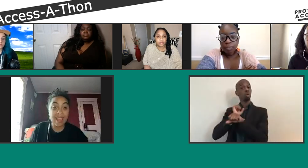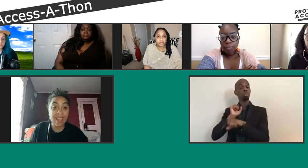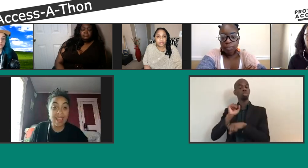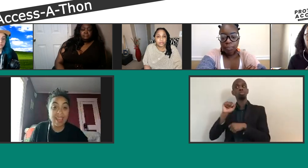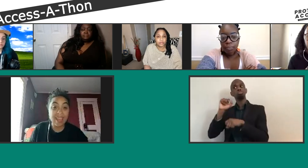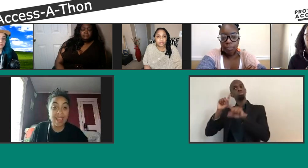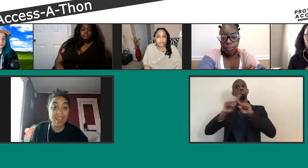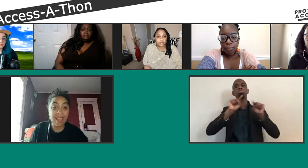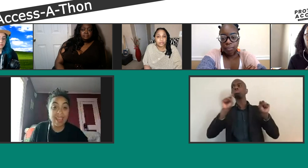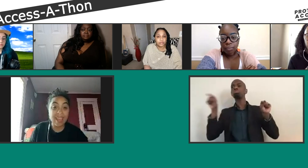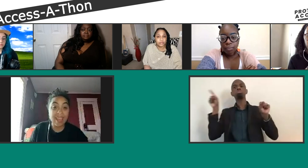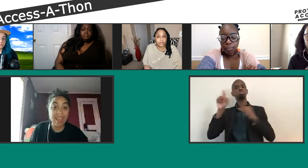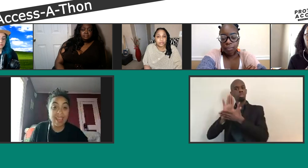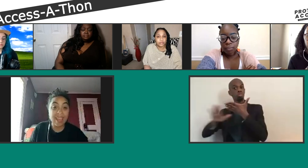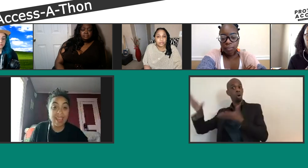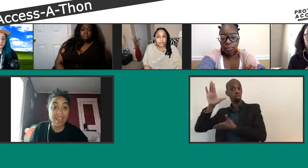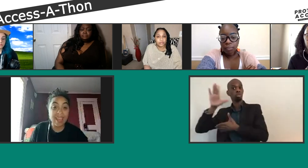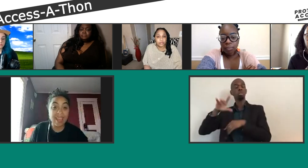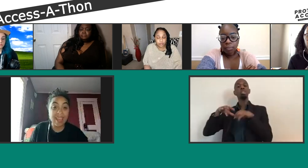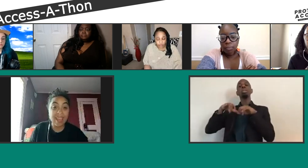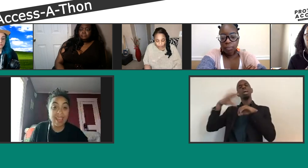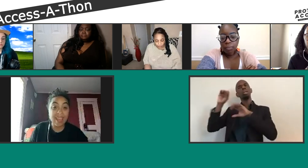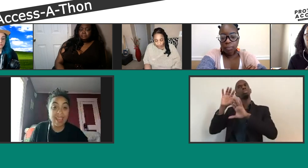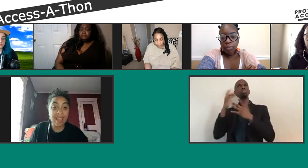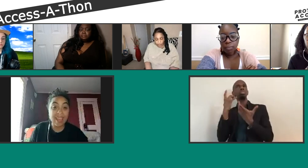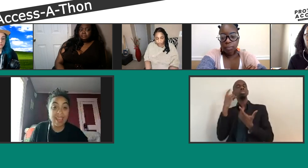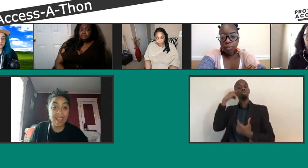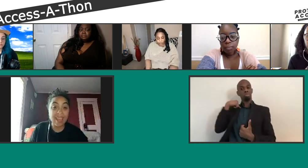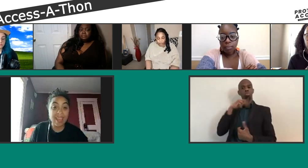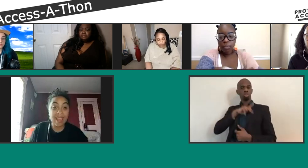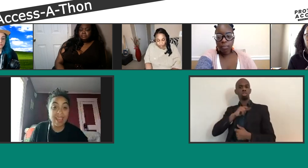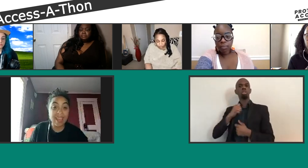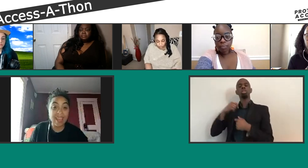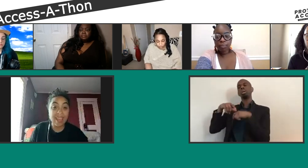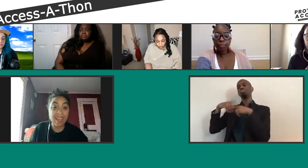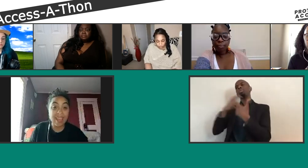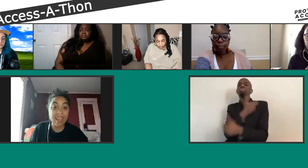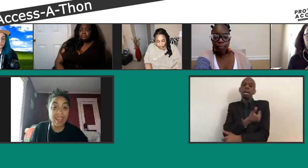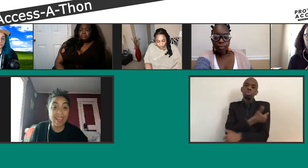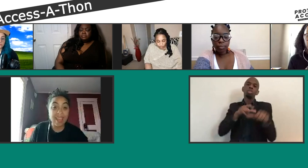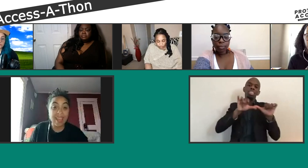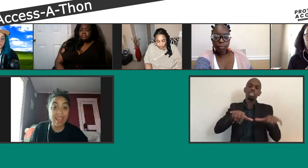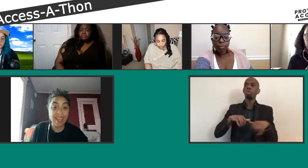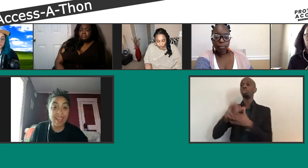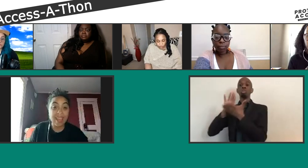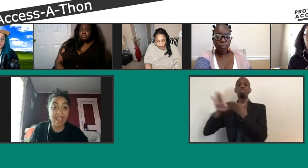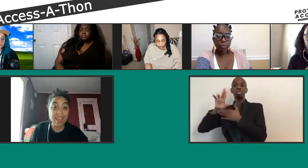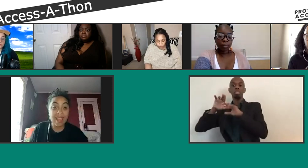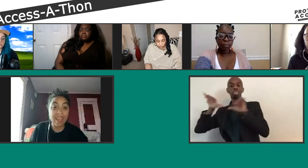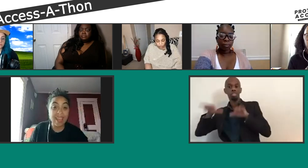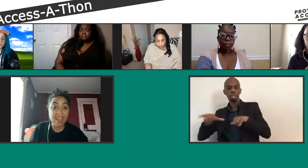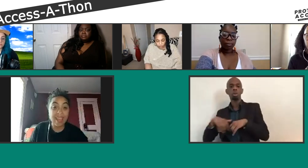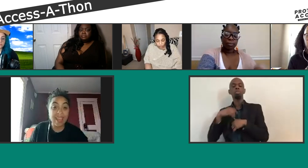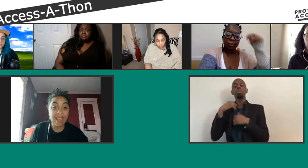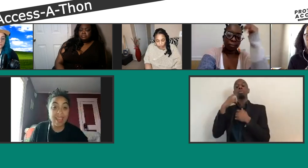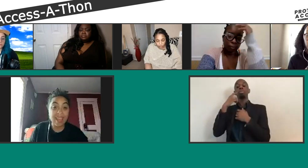and I think systems, university systems, like Raven was describing, hospital systems approach access as